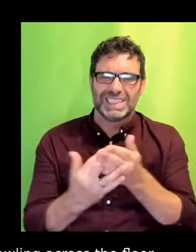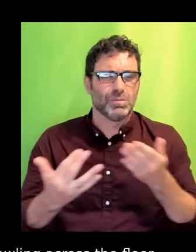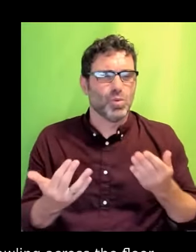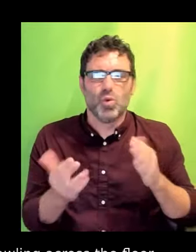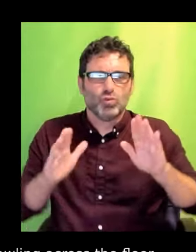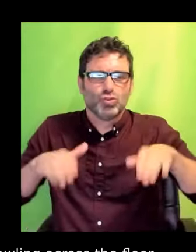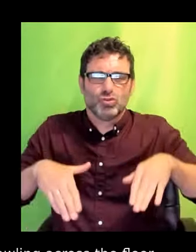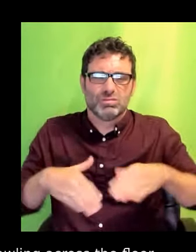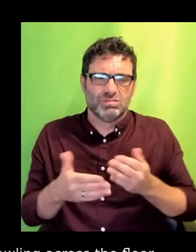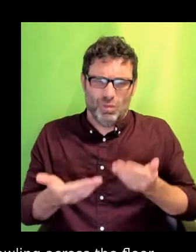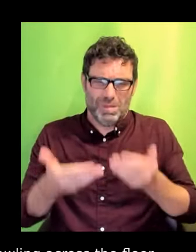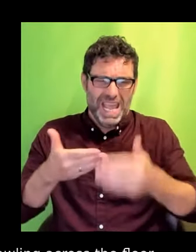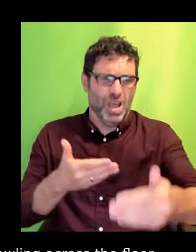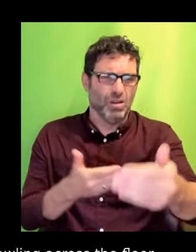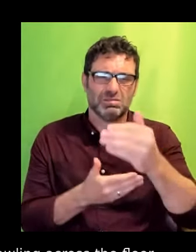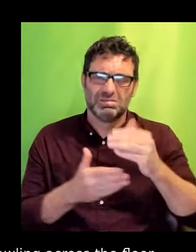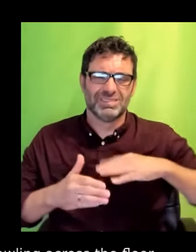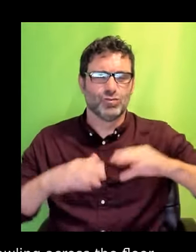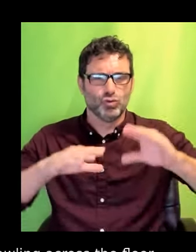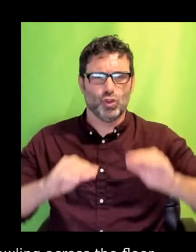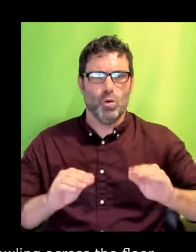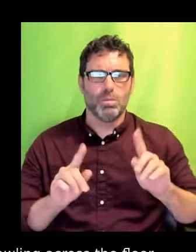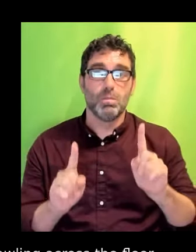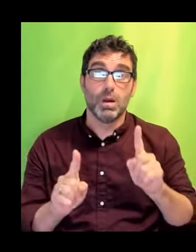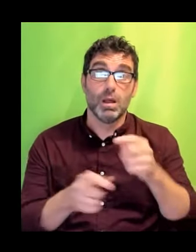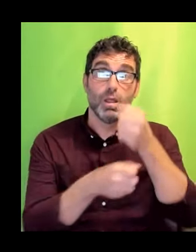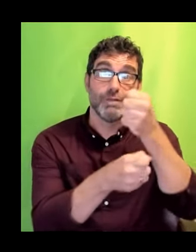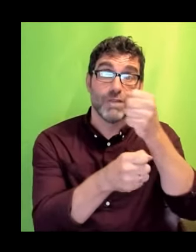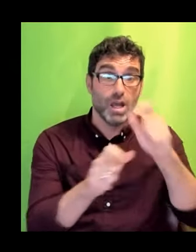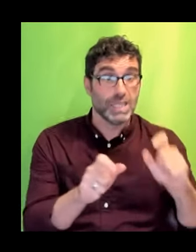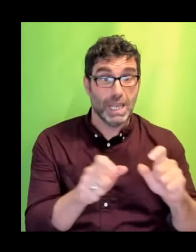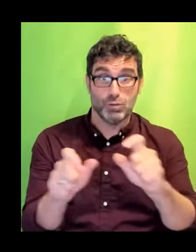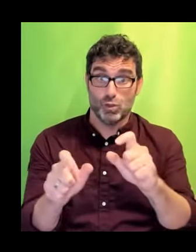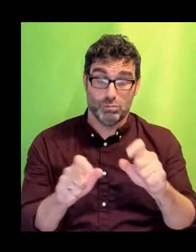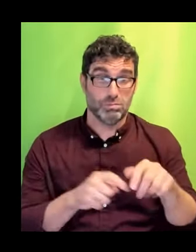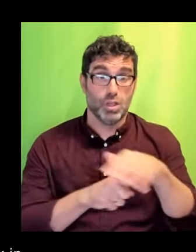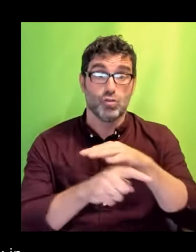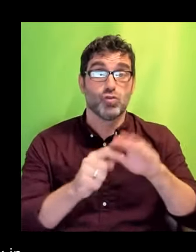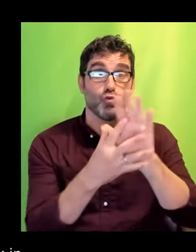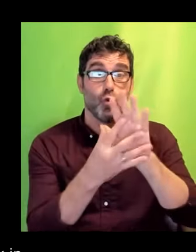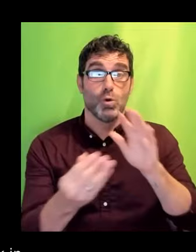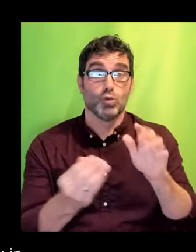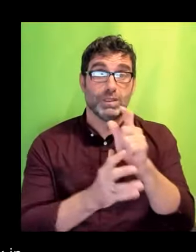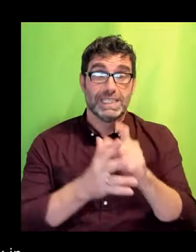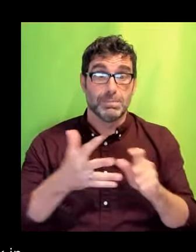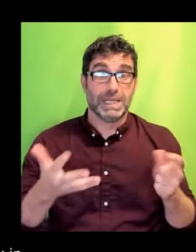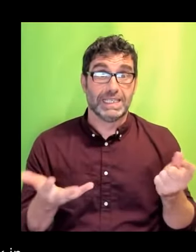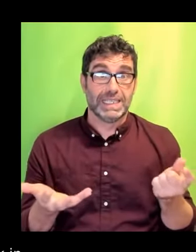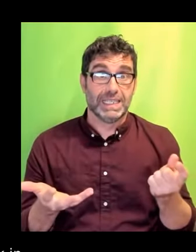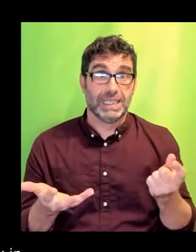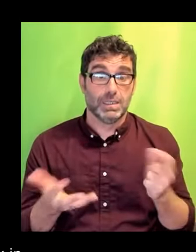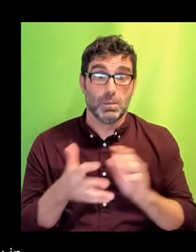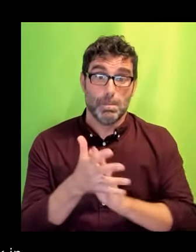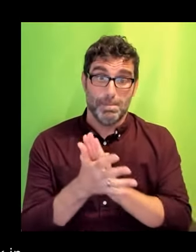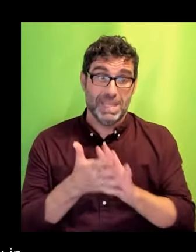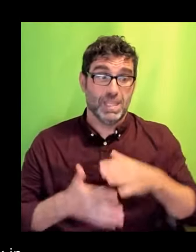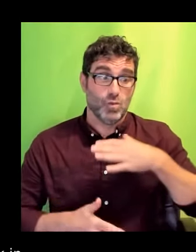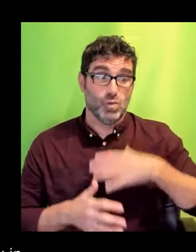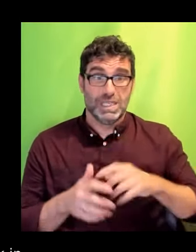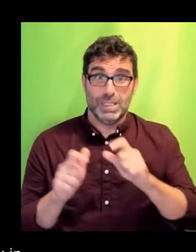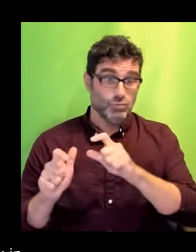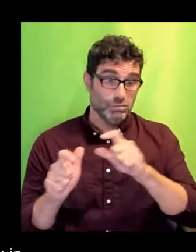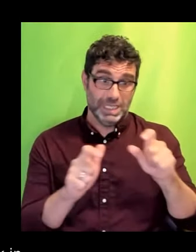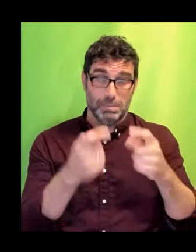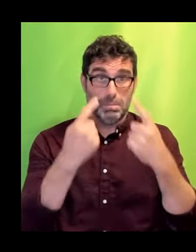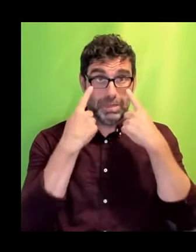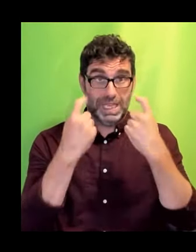The fight won't be over then. The social model of disability requires constant vigilance. The space is one thing but as